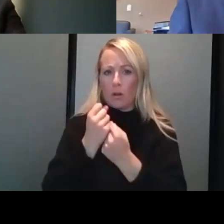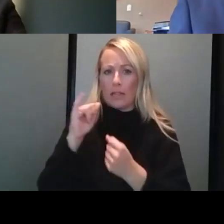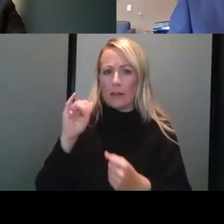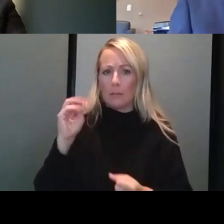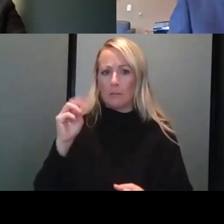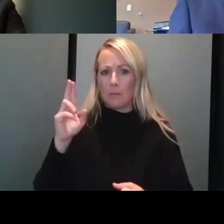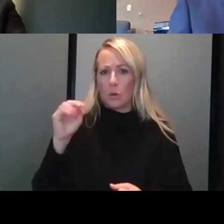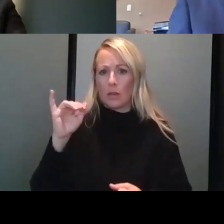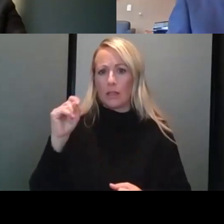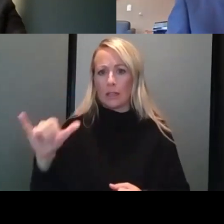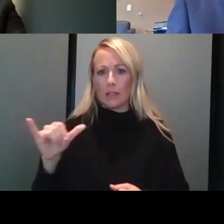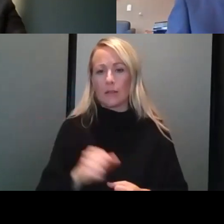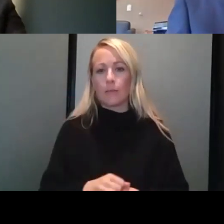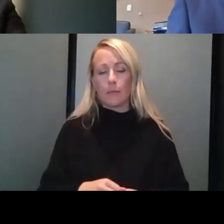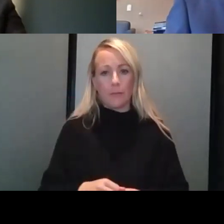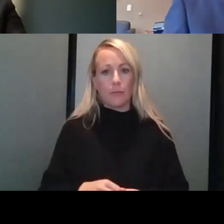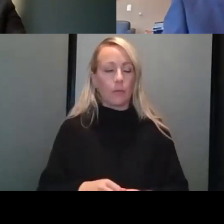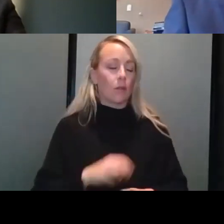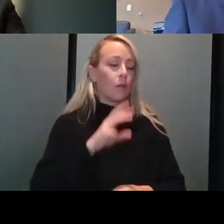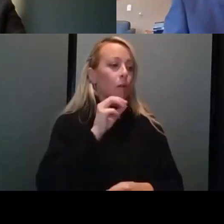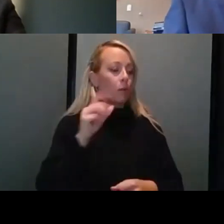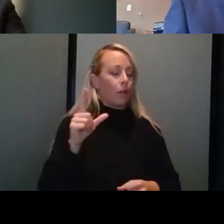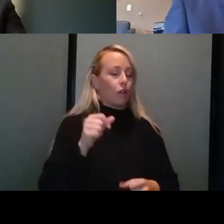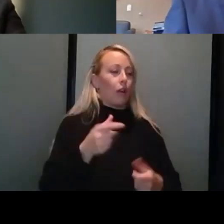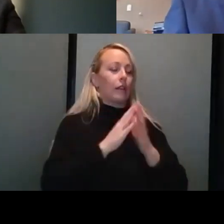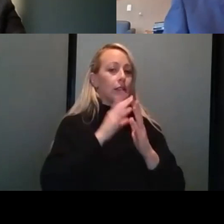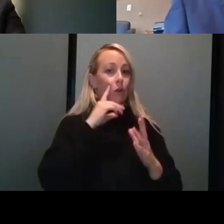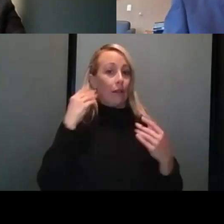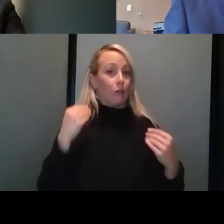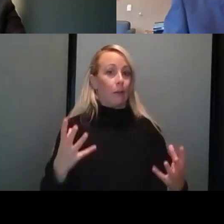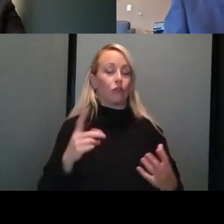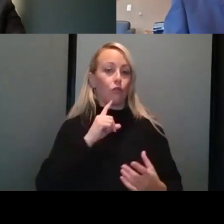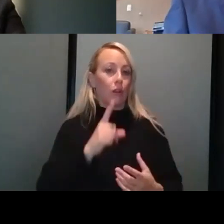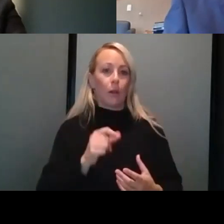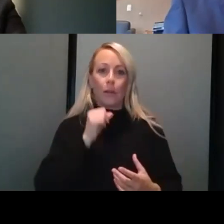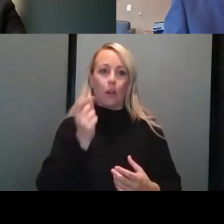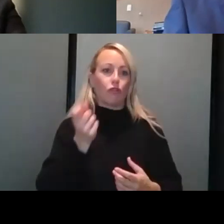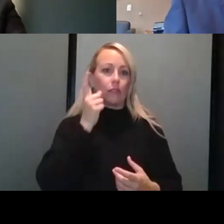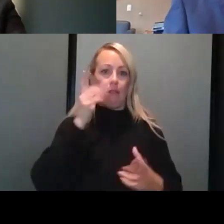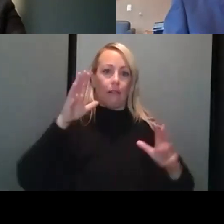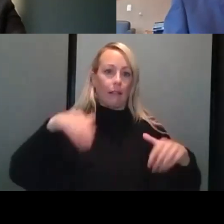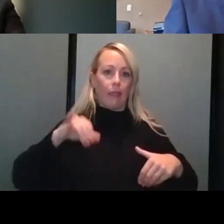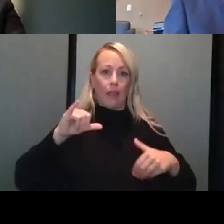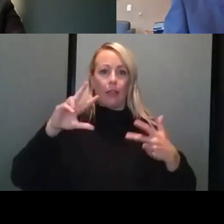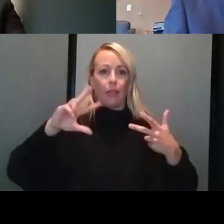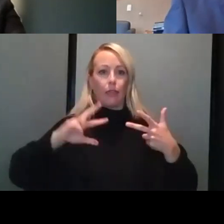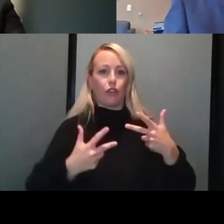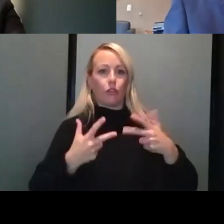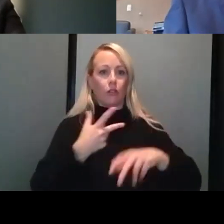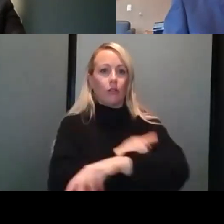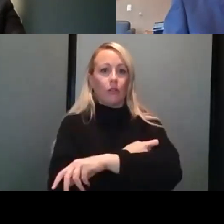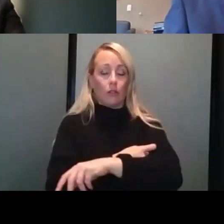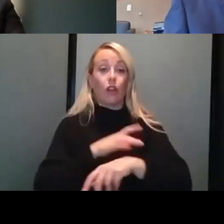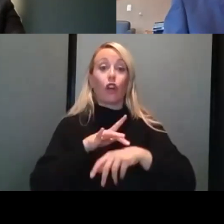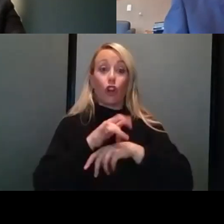Well, you're asking for, um, for information we really don't understand yet. There are early signs